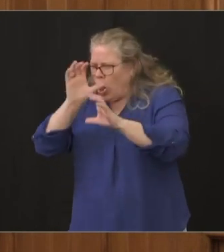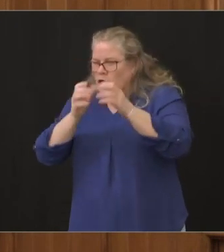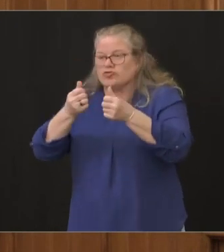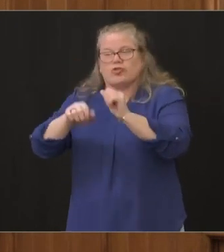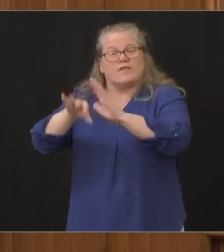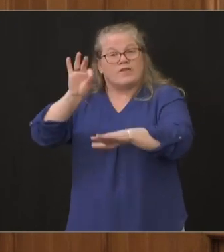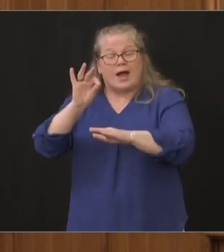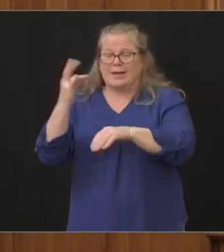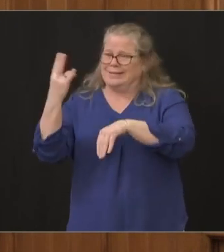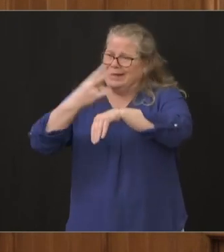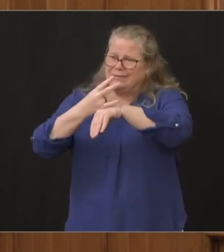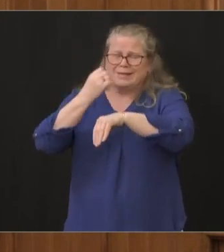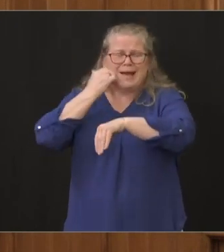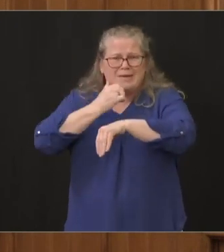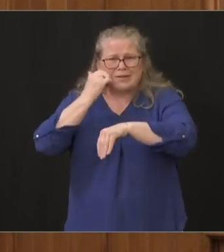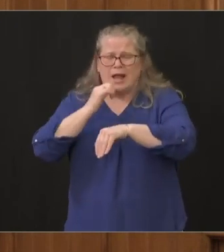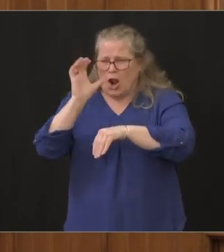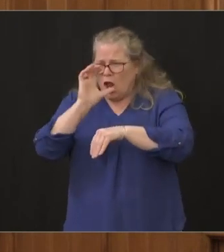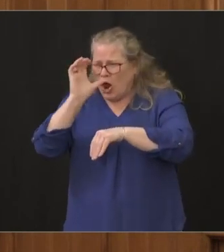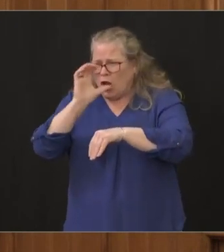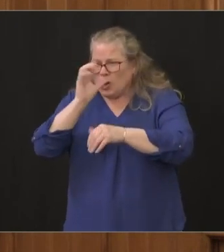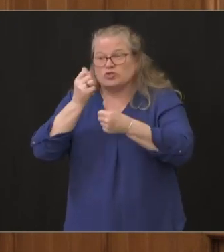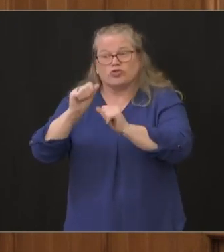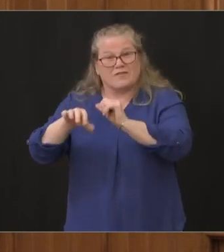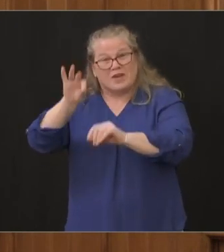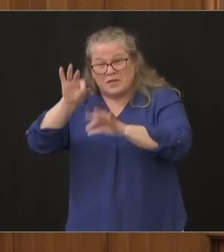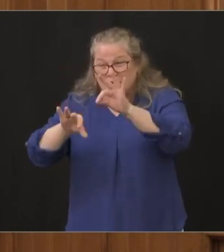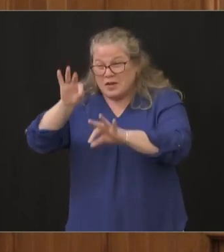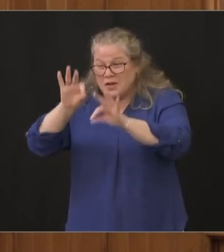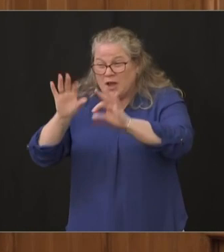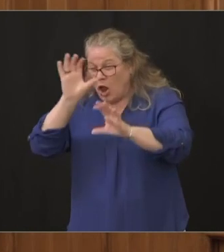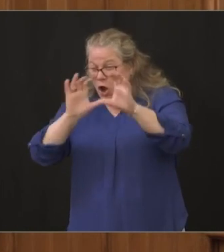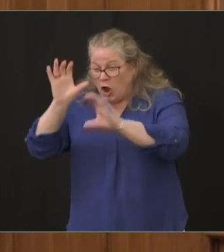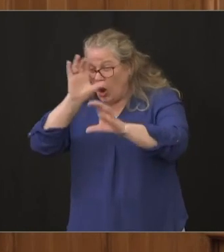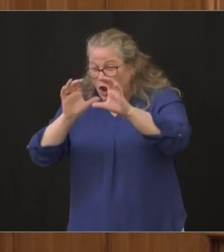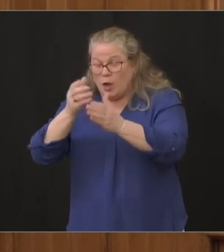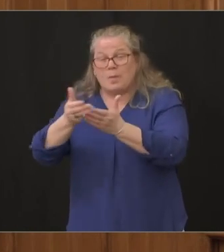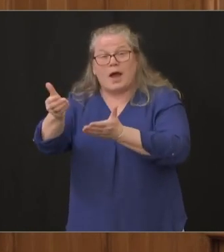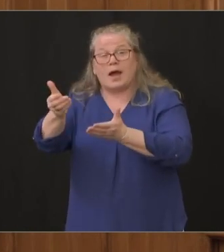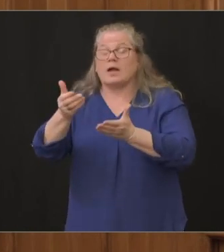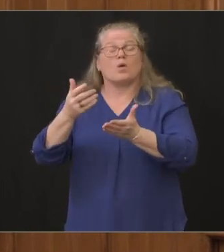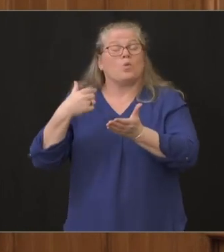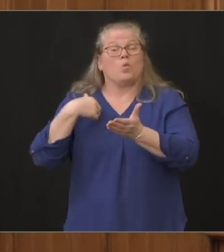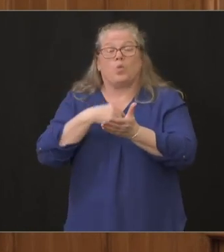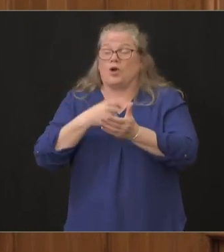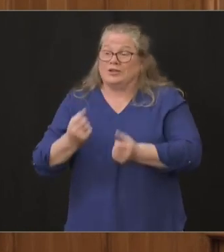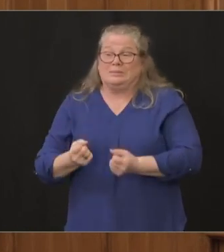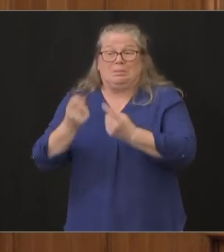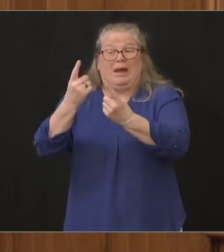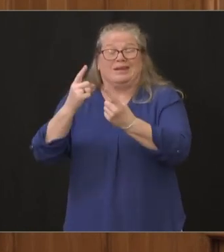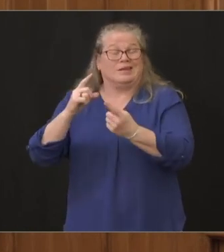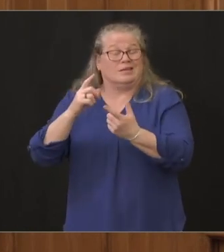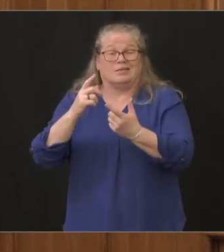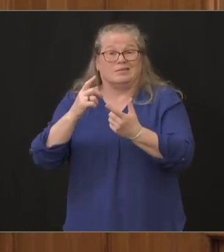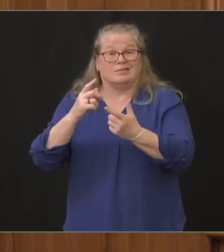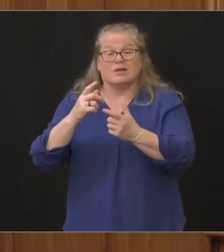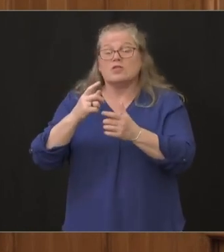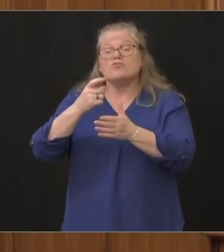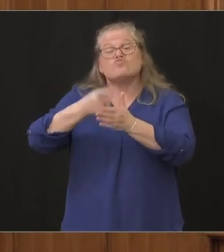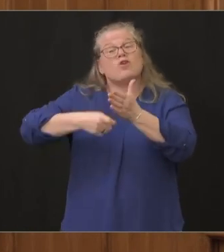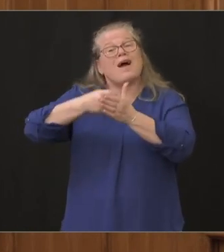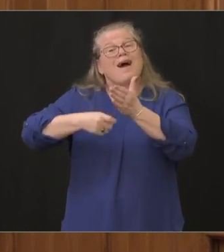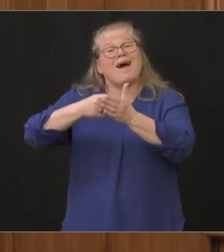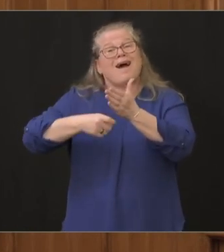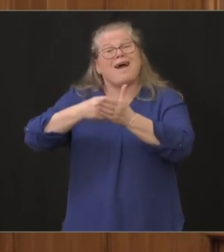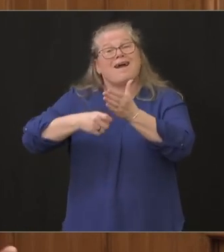and we're spending at this point in many instances up to 10 times the original value of product because at moments